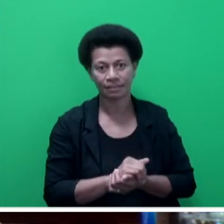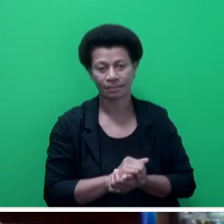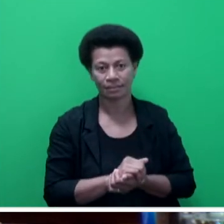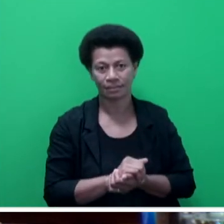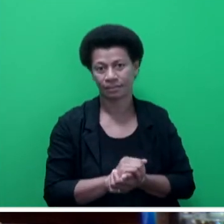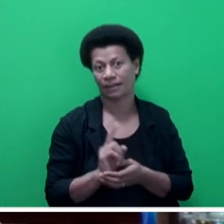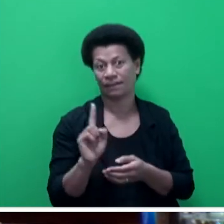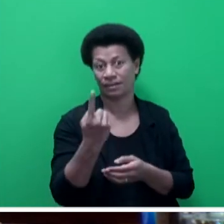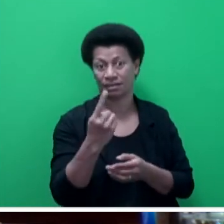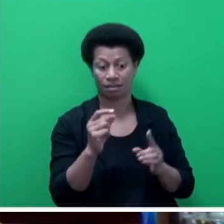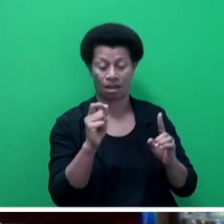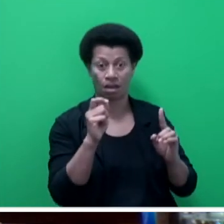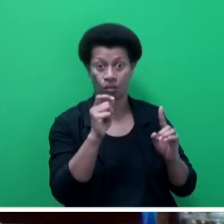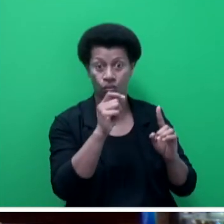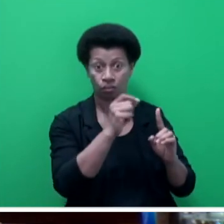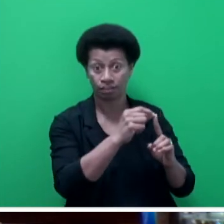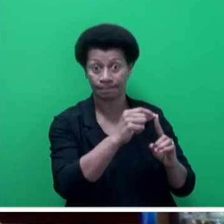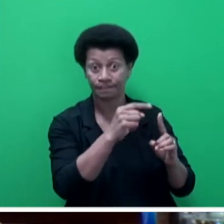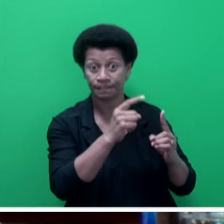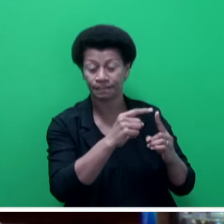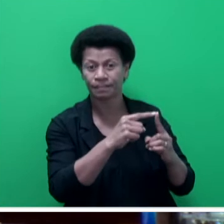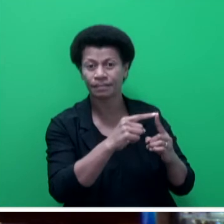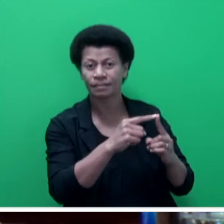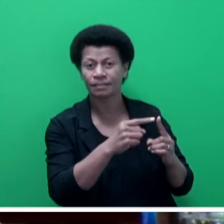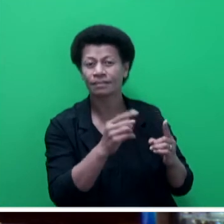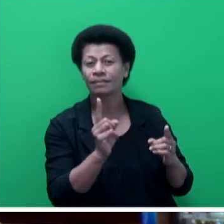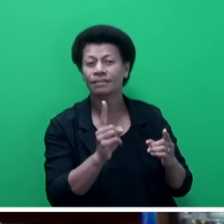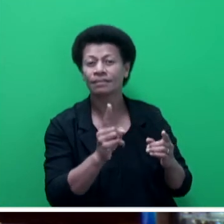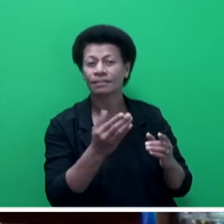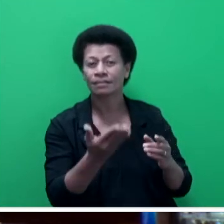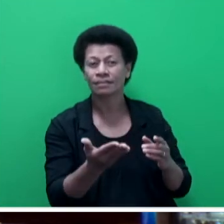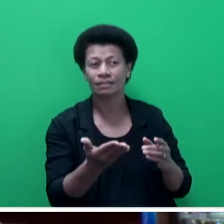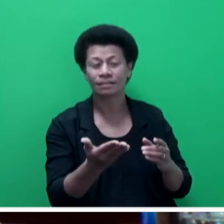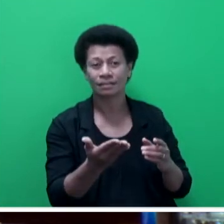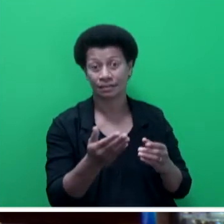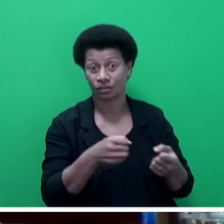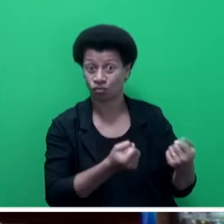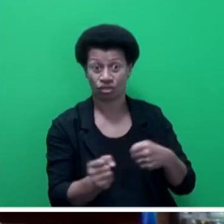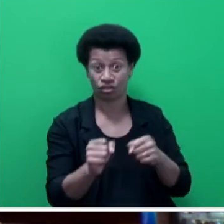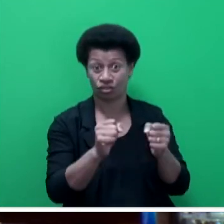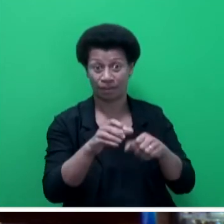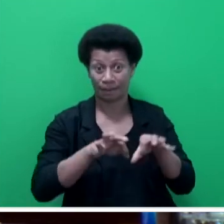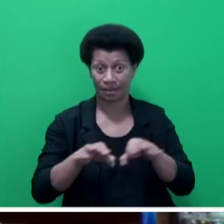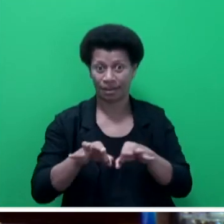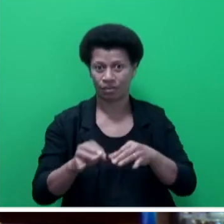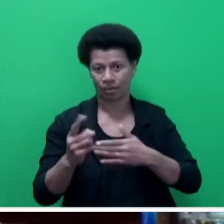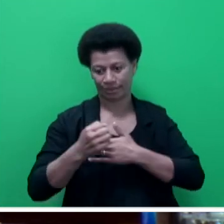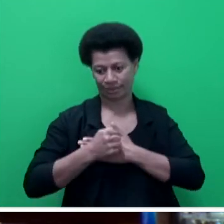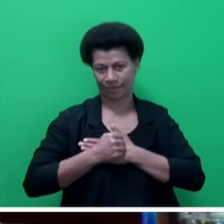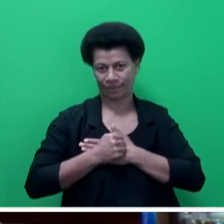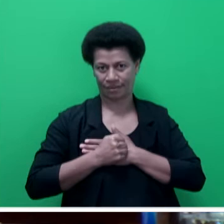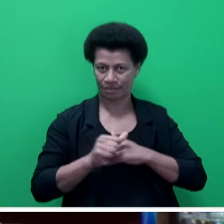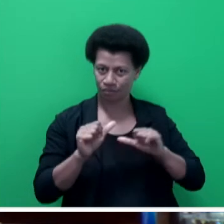goal related to the strategic plan is safety and prevention,